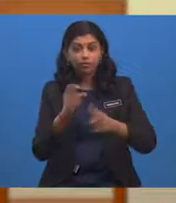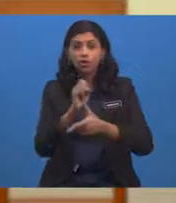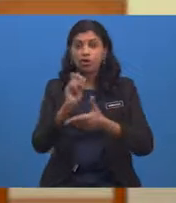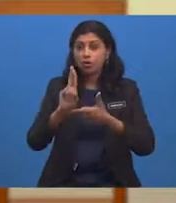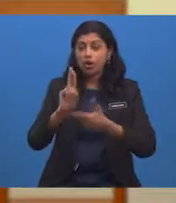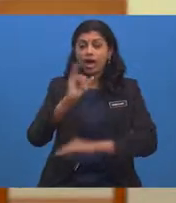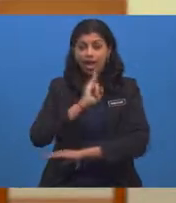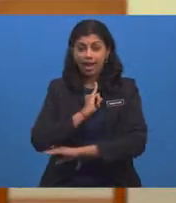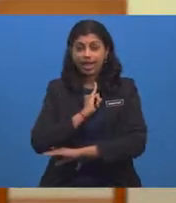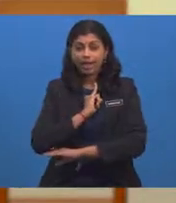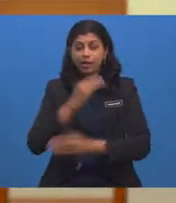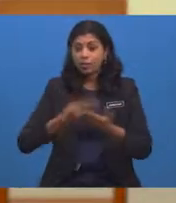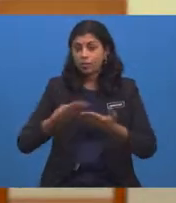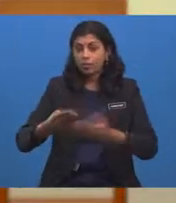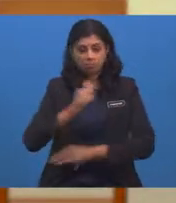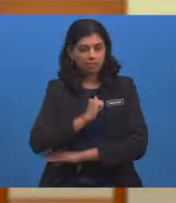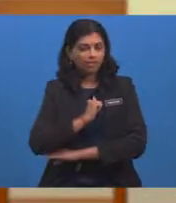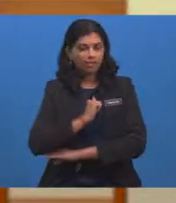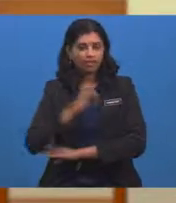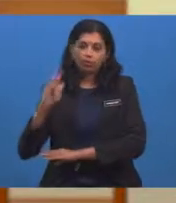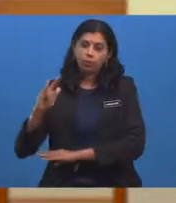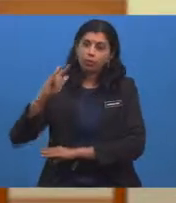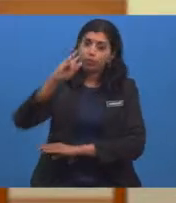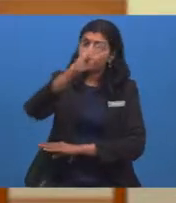myself whenever I travel abroad.